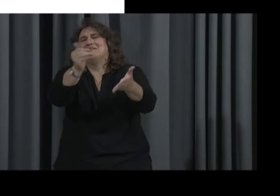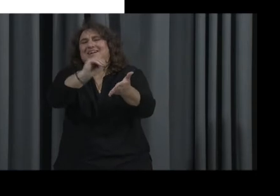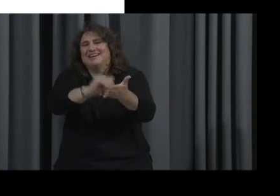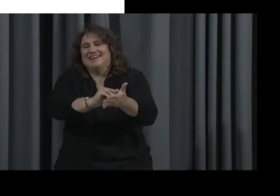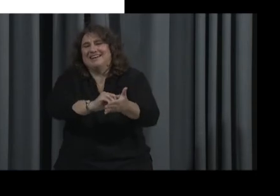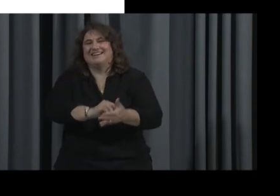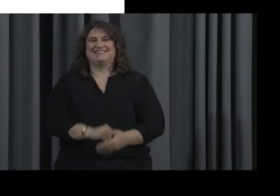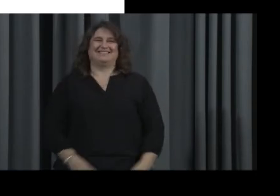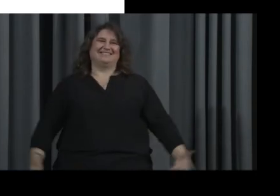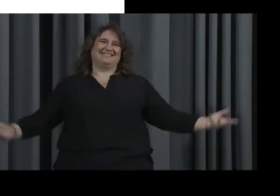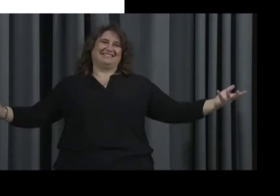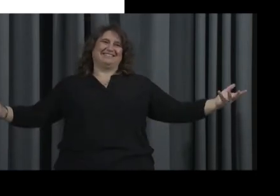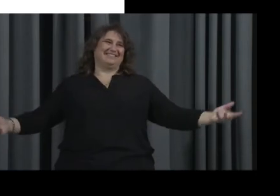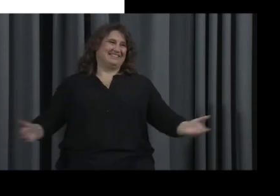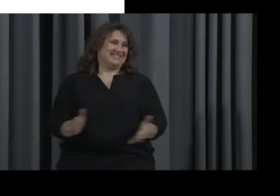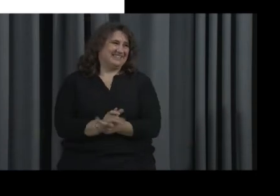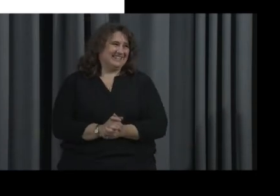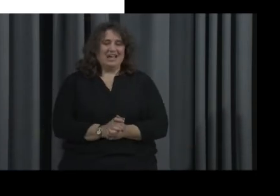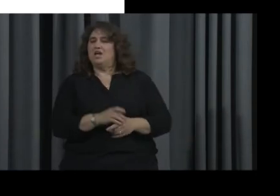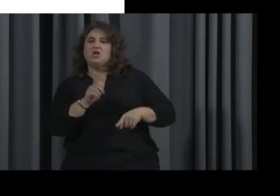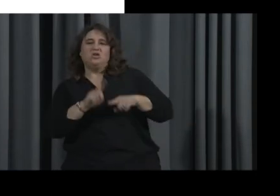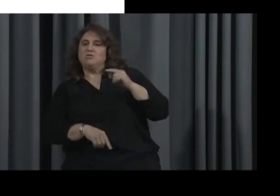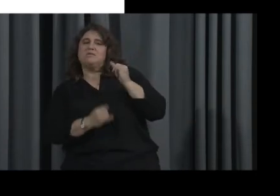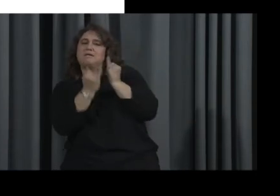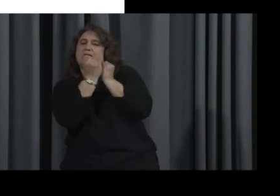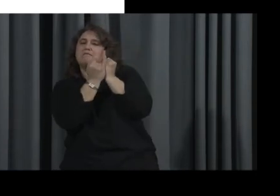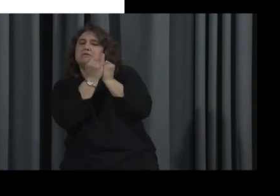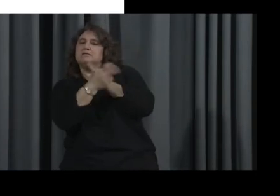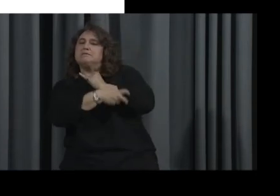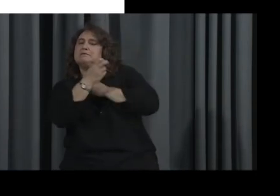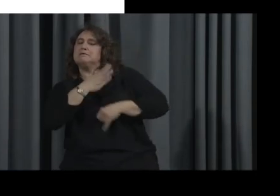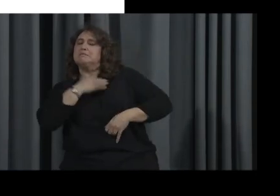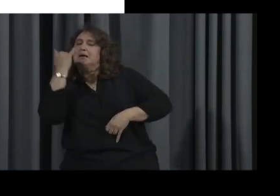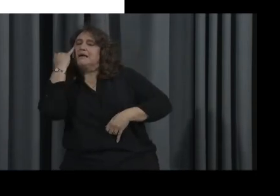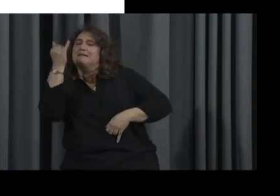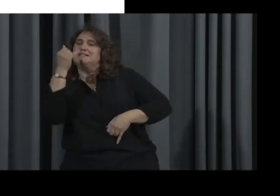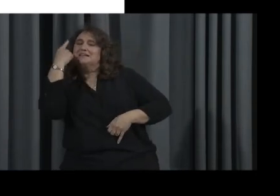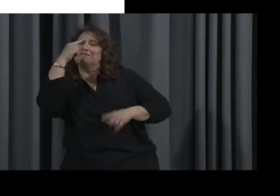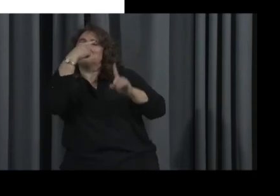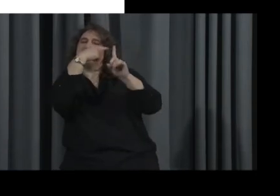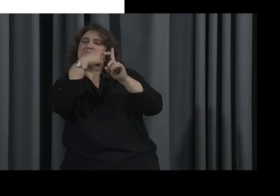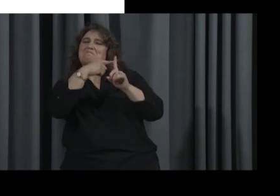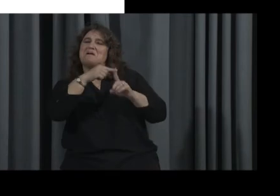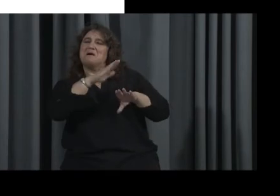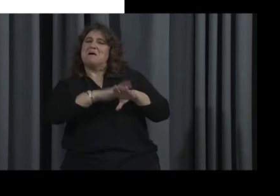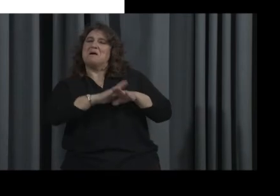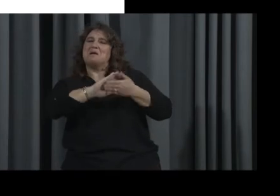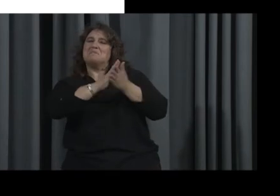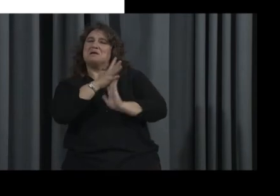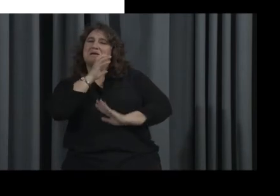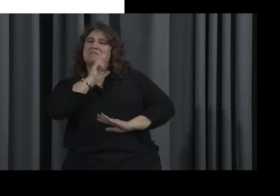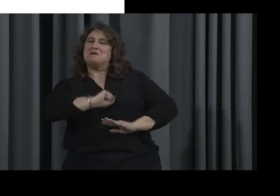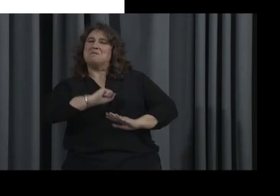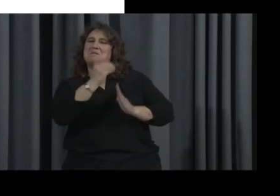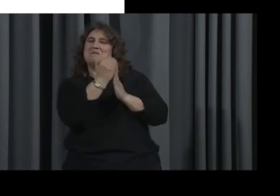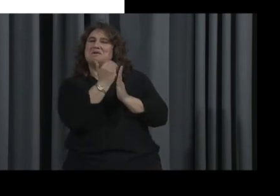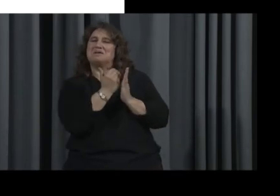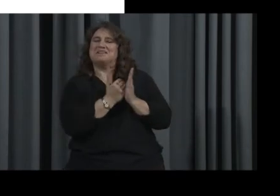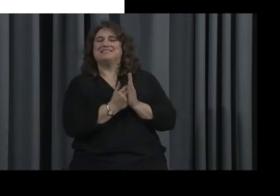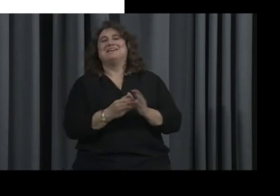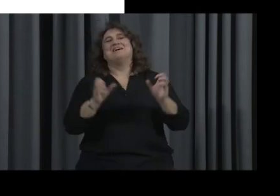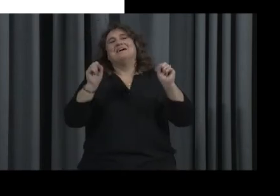You can't take our stuff from our list now. I know. I know. I know. Well, everyone, this completes our Lesson 2